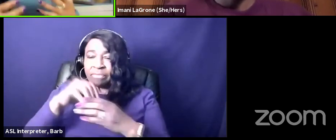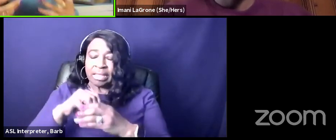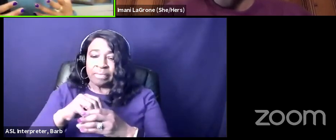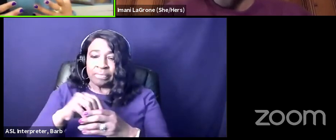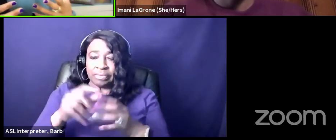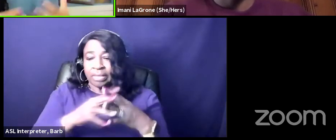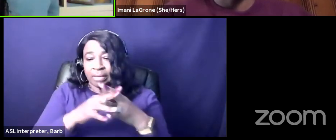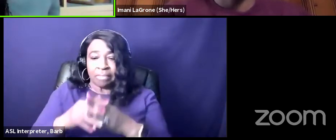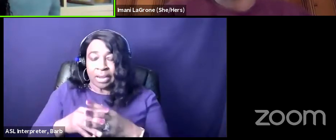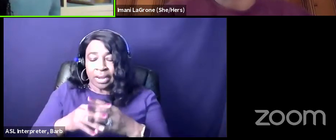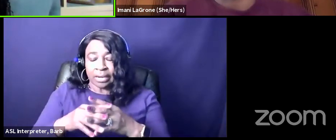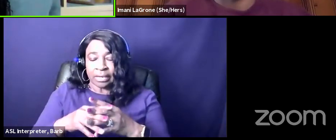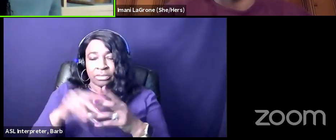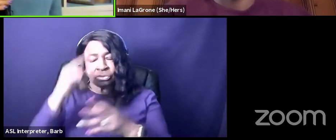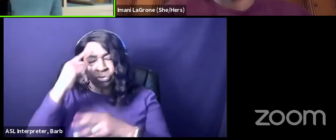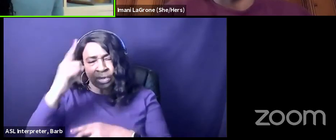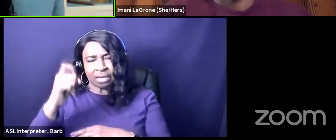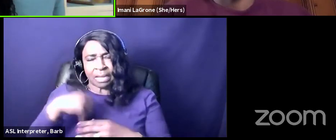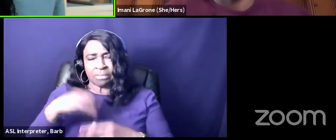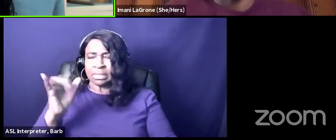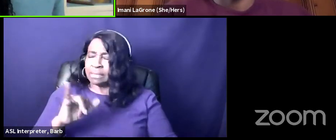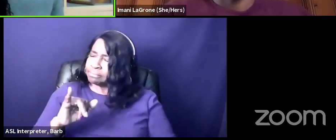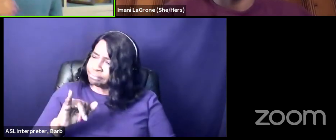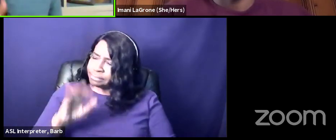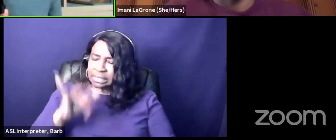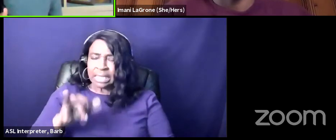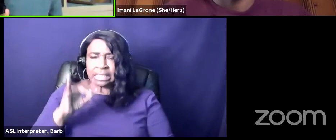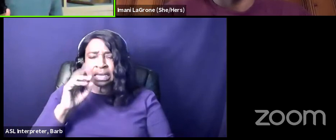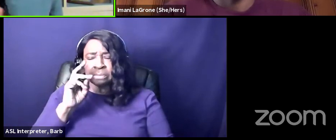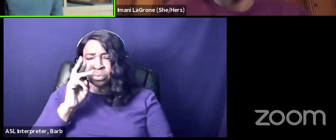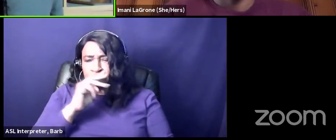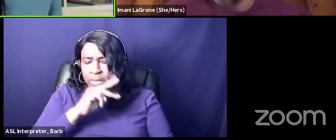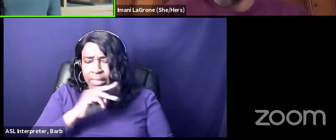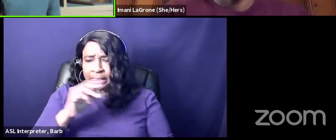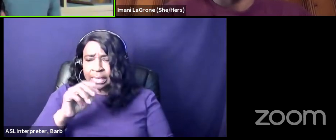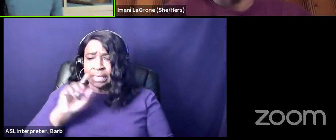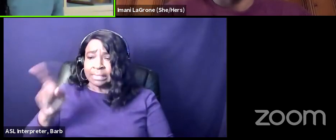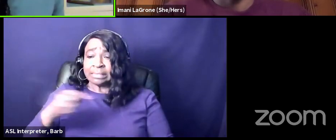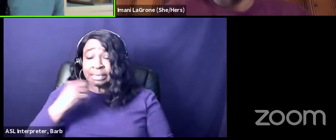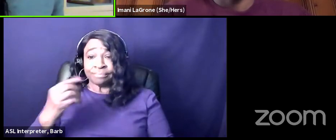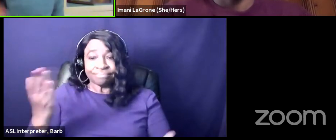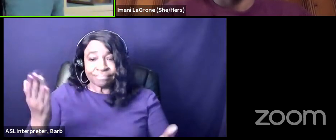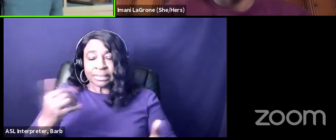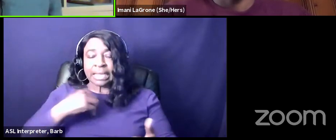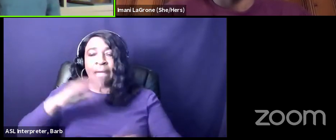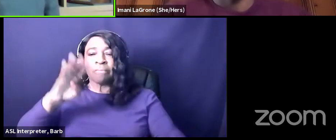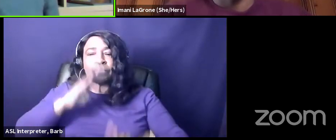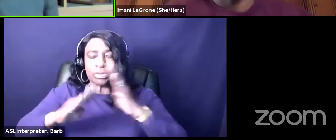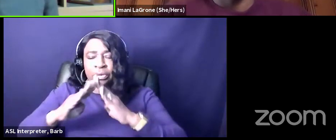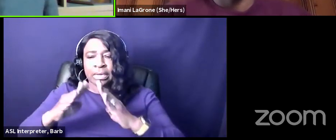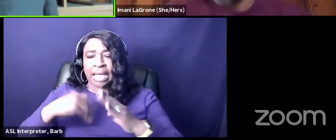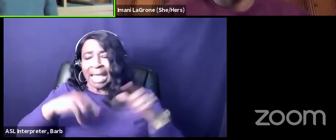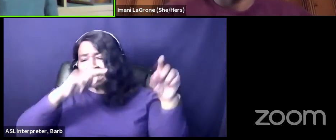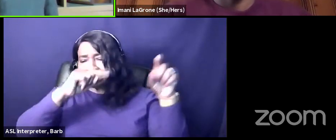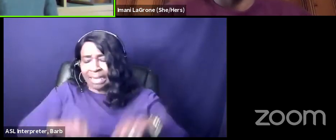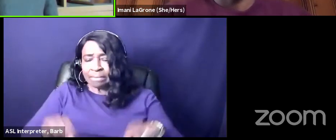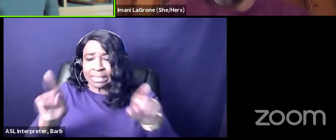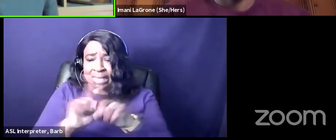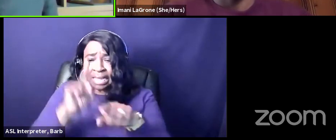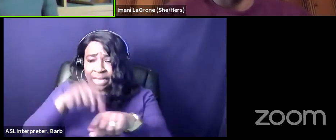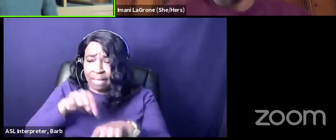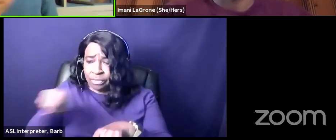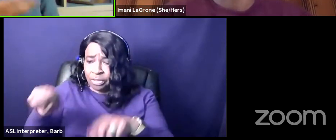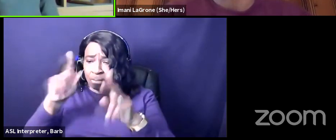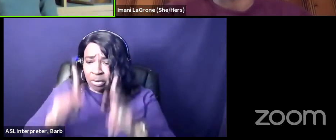that seems odd it's like well i'm frustrated because i came here at the same time as someone from korea or